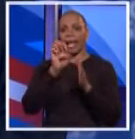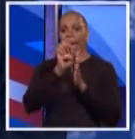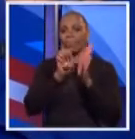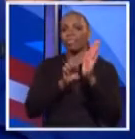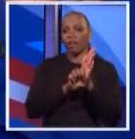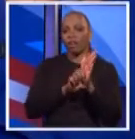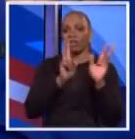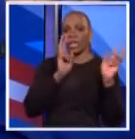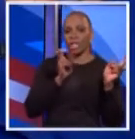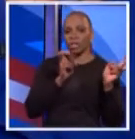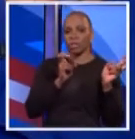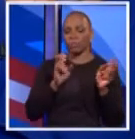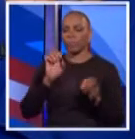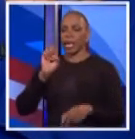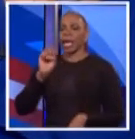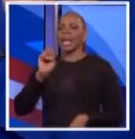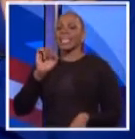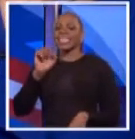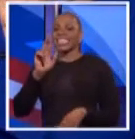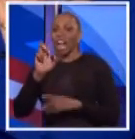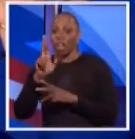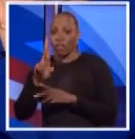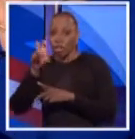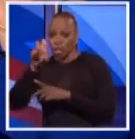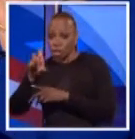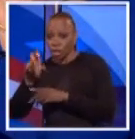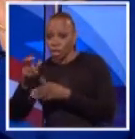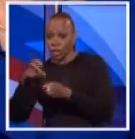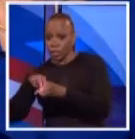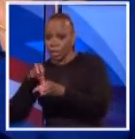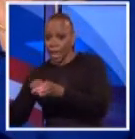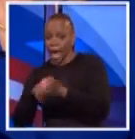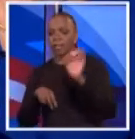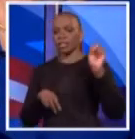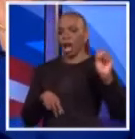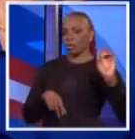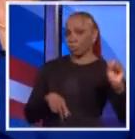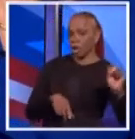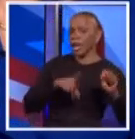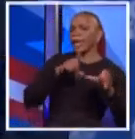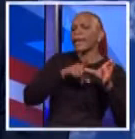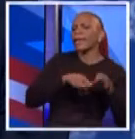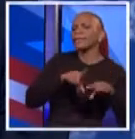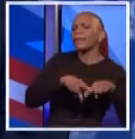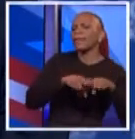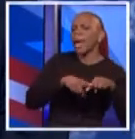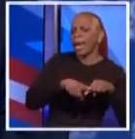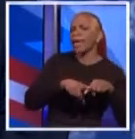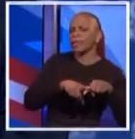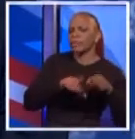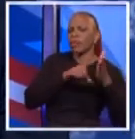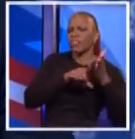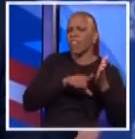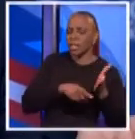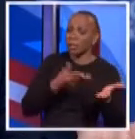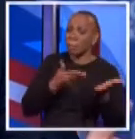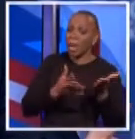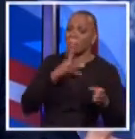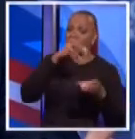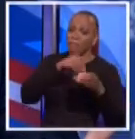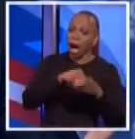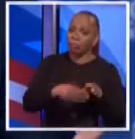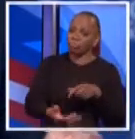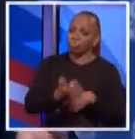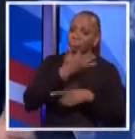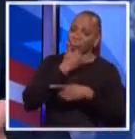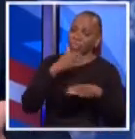Should Shelley Silver resign? Depending on the outcome of an investigation that shows that he may have engaged in wrongful activity, you